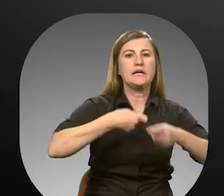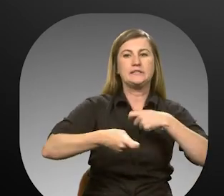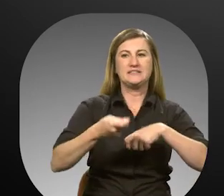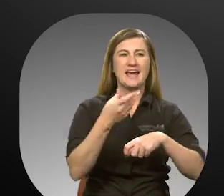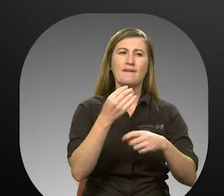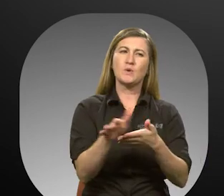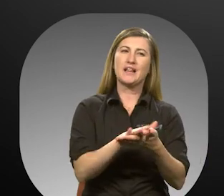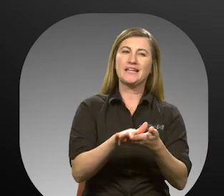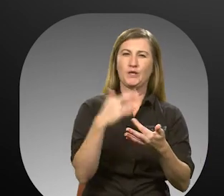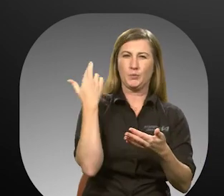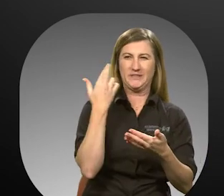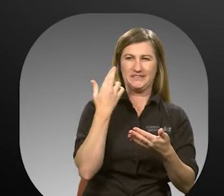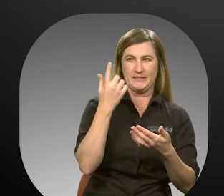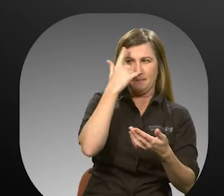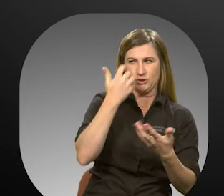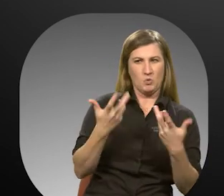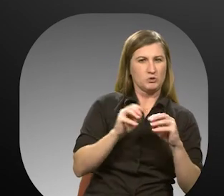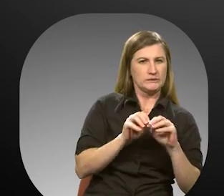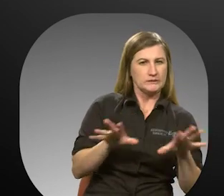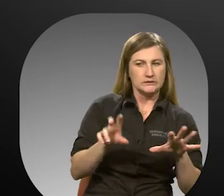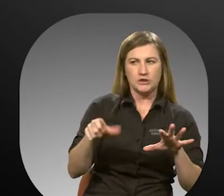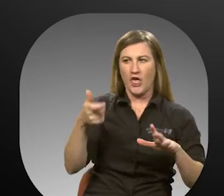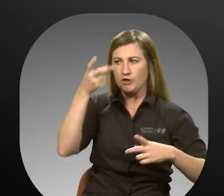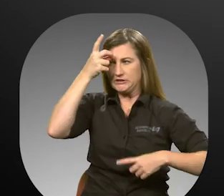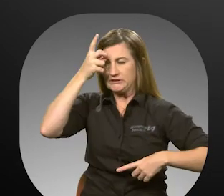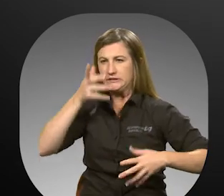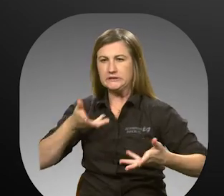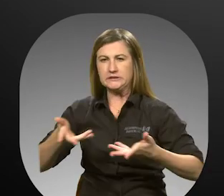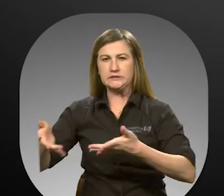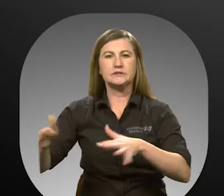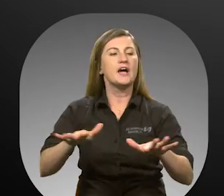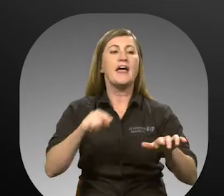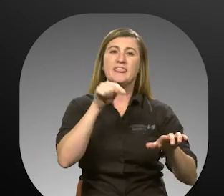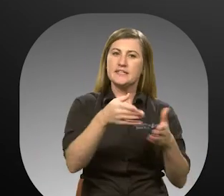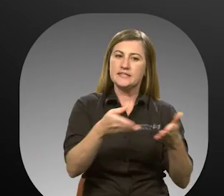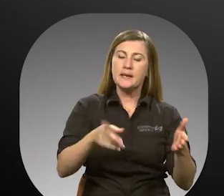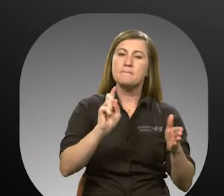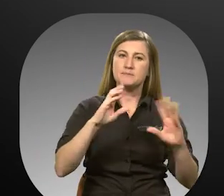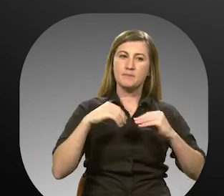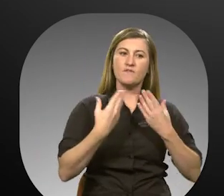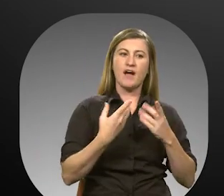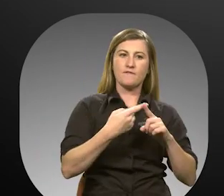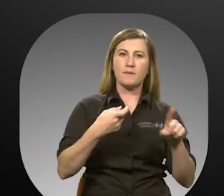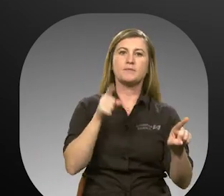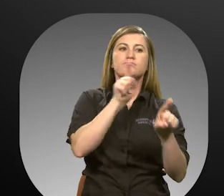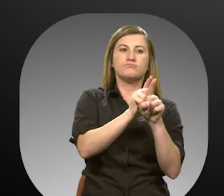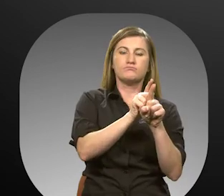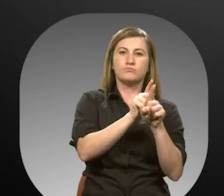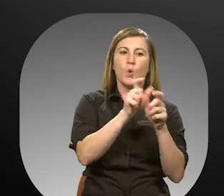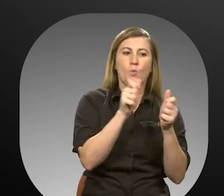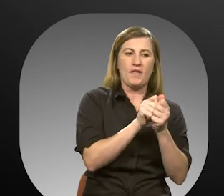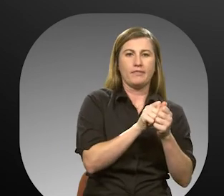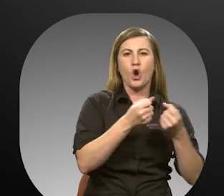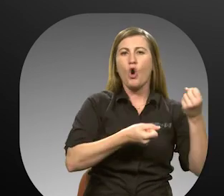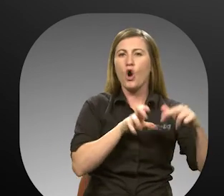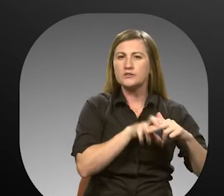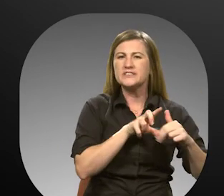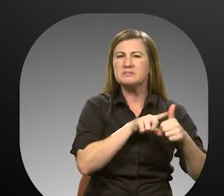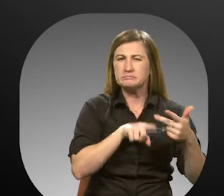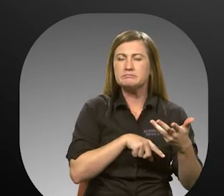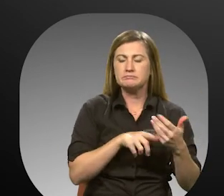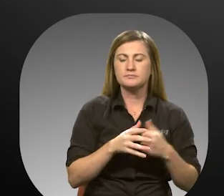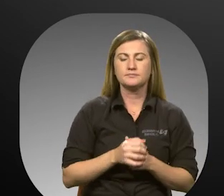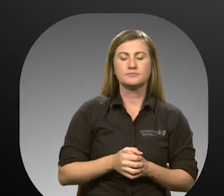for sanitary reasons related to the transmittal of communicable diseases, these devices must be provided by the accompanying adult or escort.